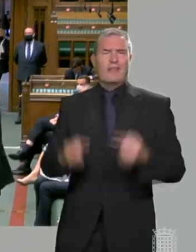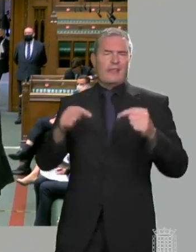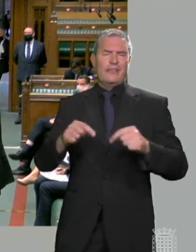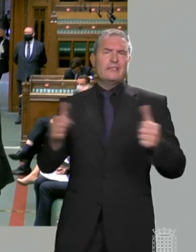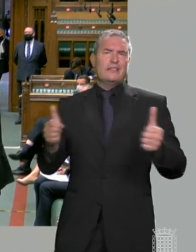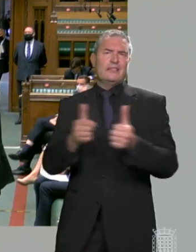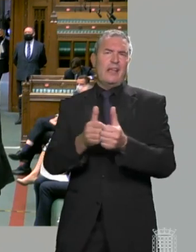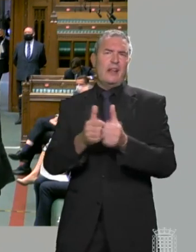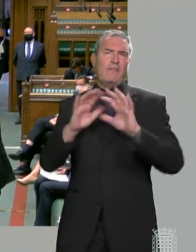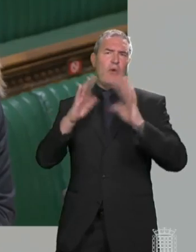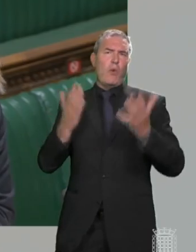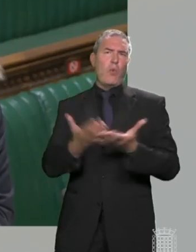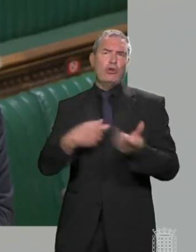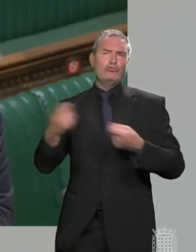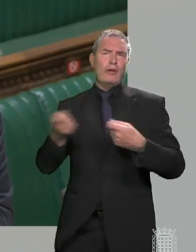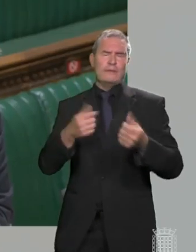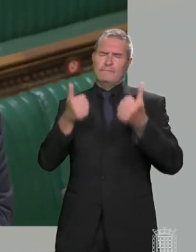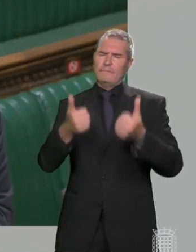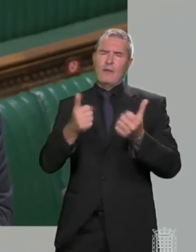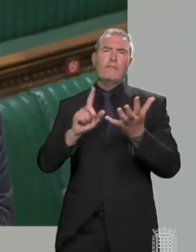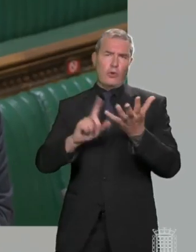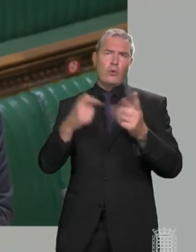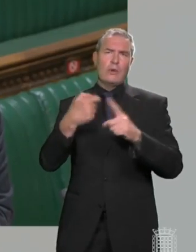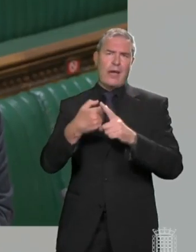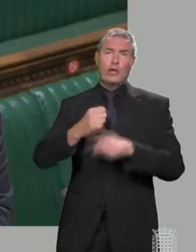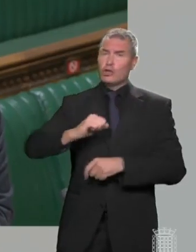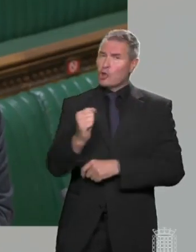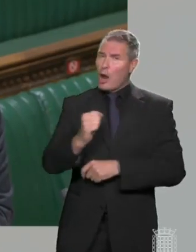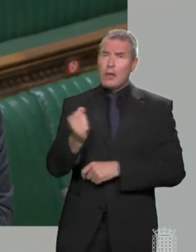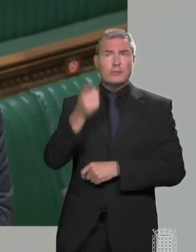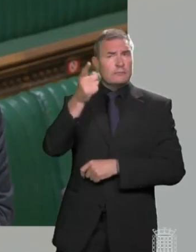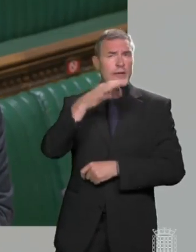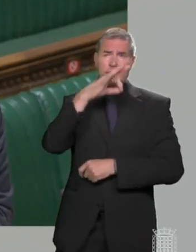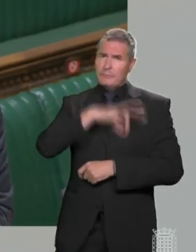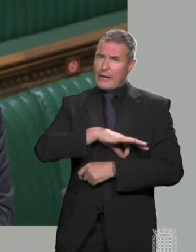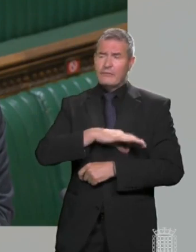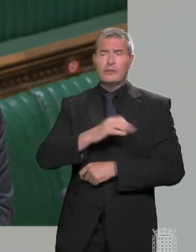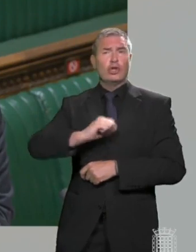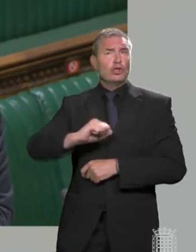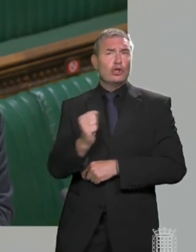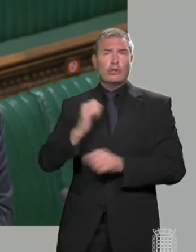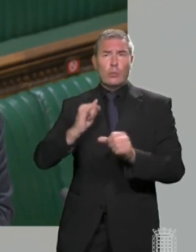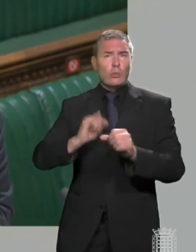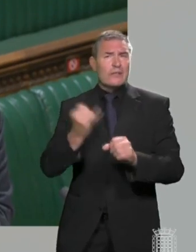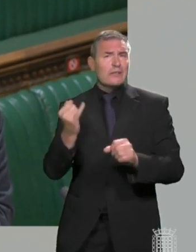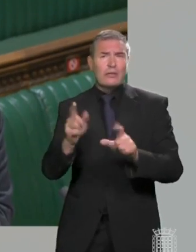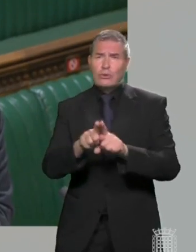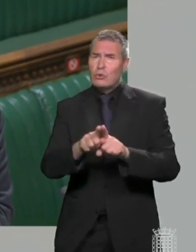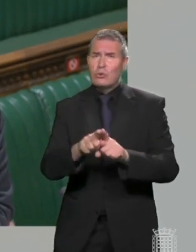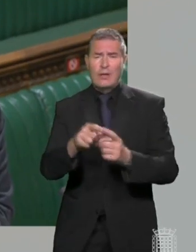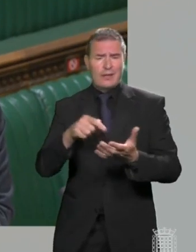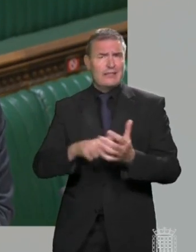the UK. It's a great deal for Scotland. It's a great deal for Scottish whisky. It's a great deal for Scottish